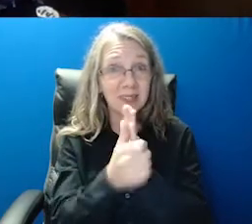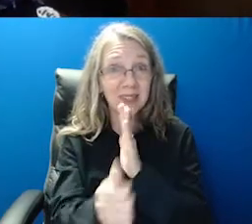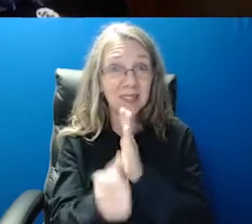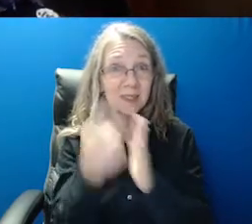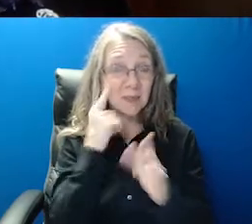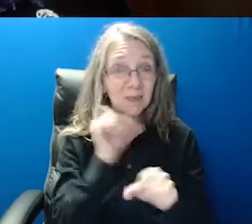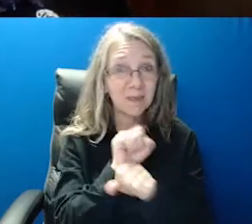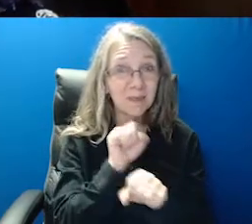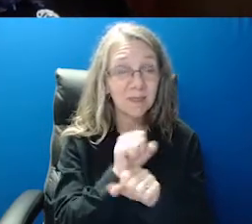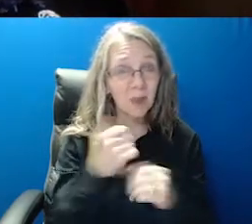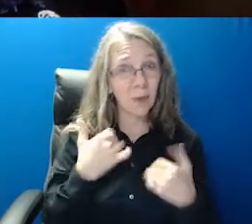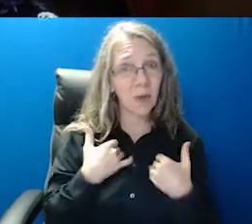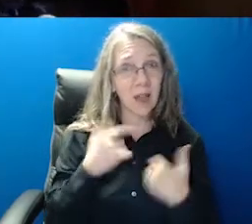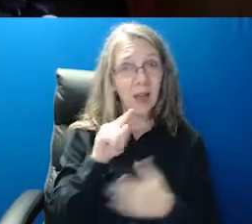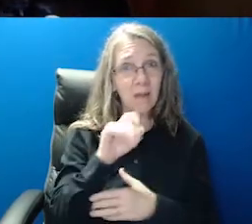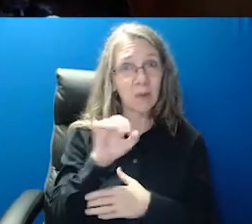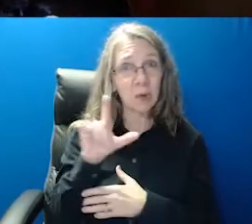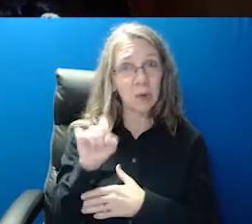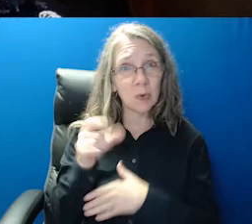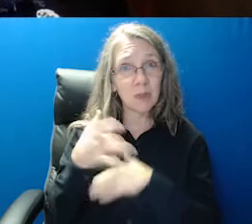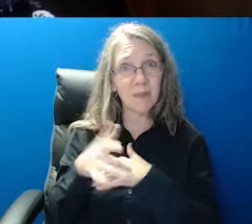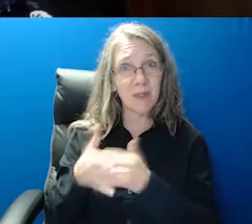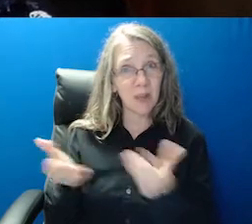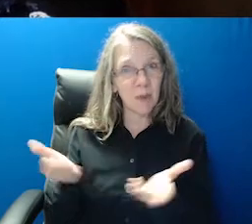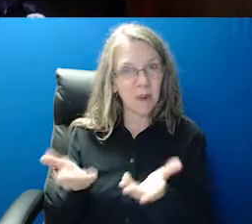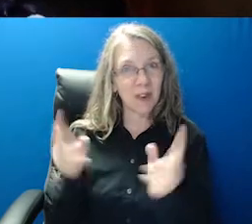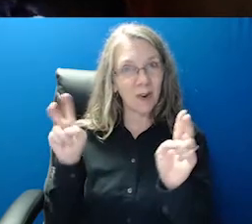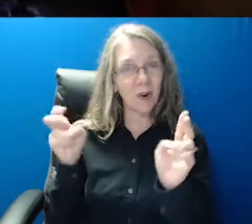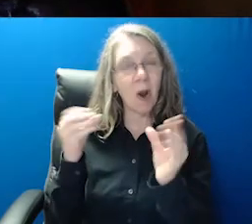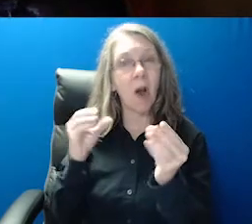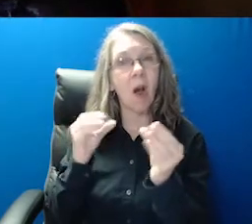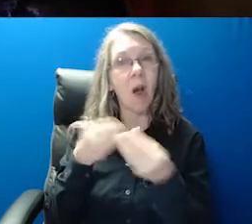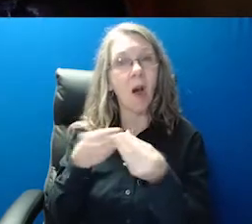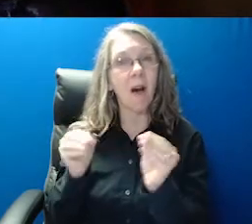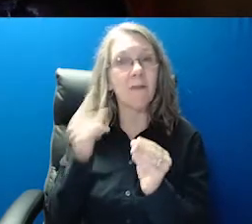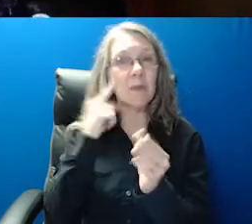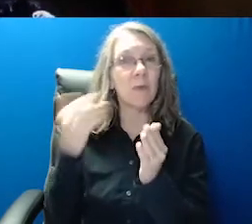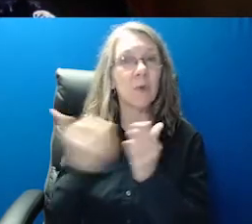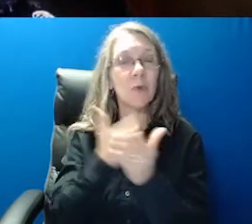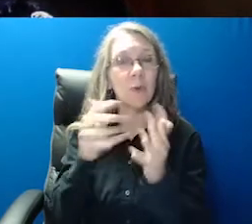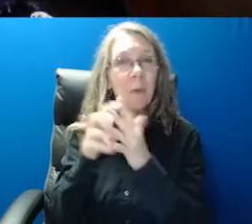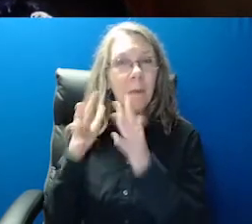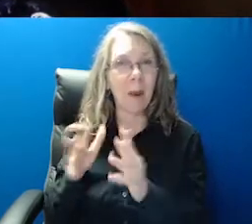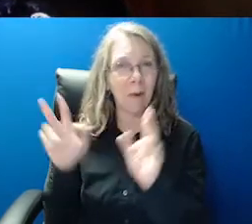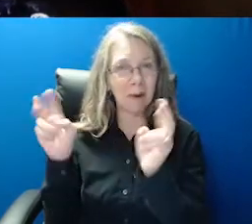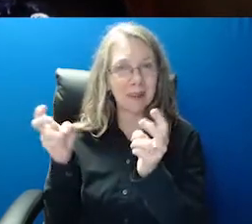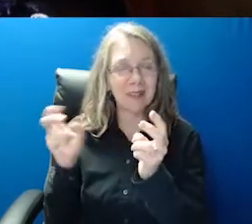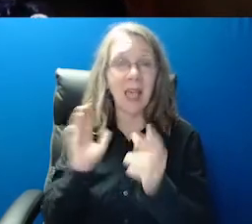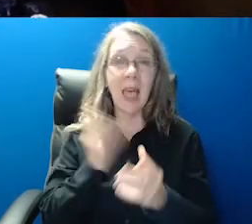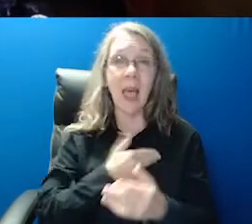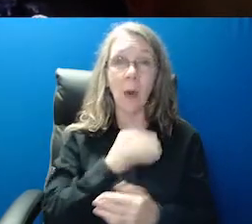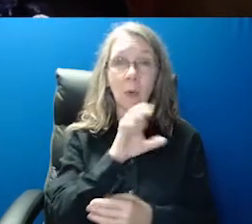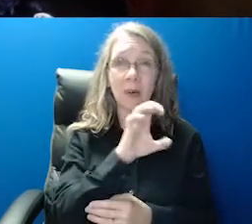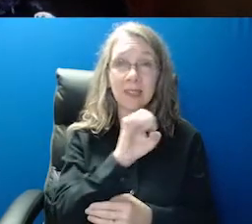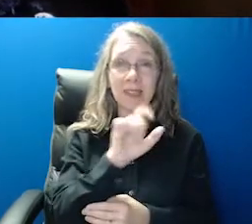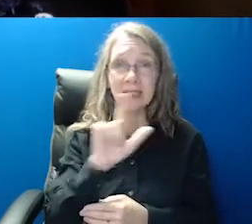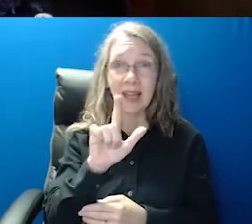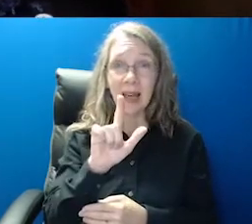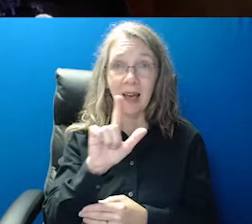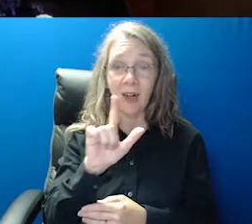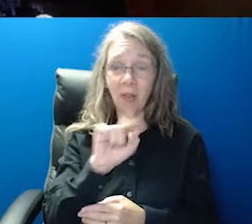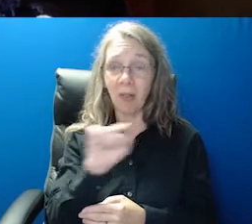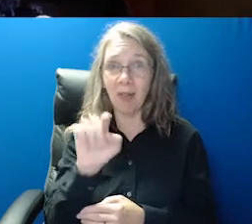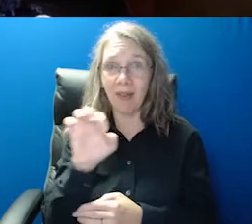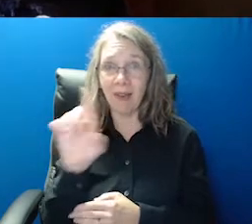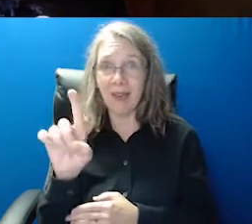we have the tools available for you right here in the Office for New Americans. Through our Cell Ed program for